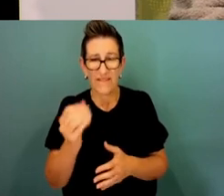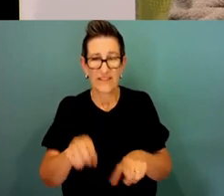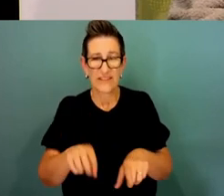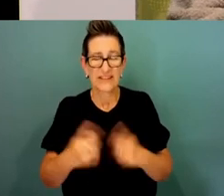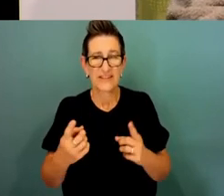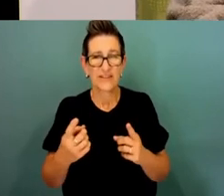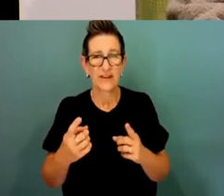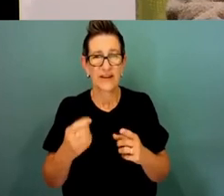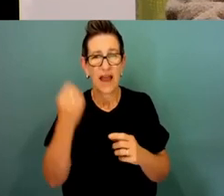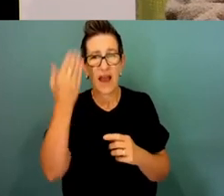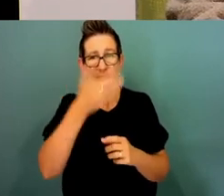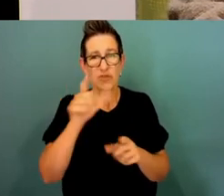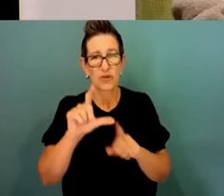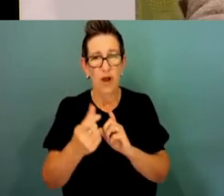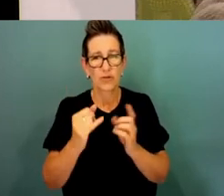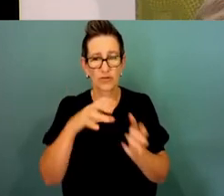-wide.